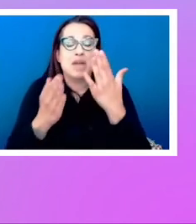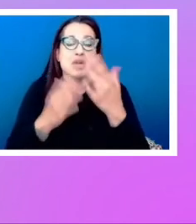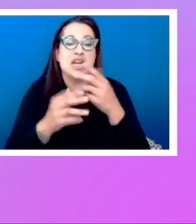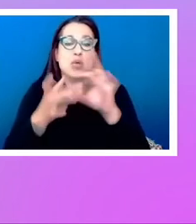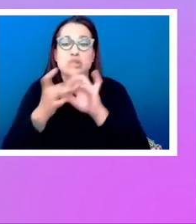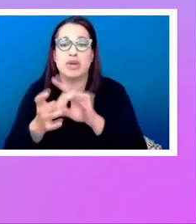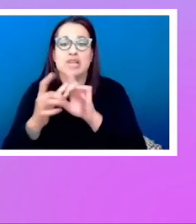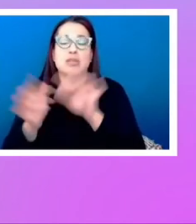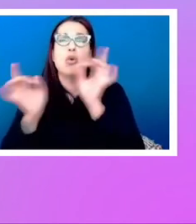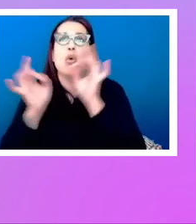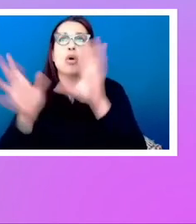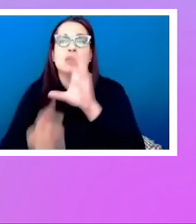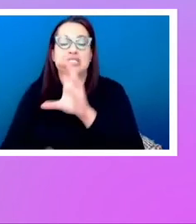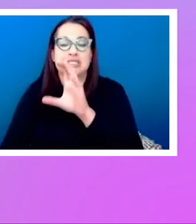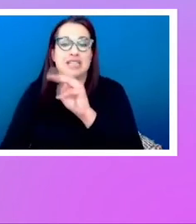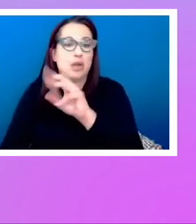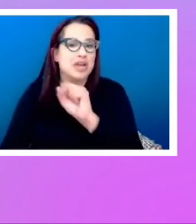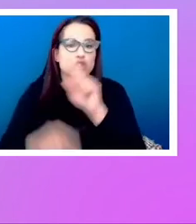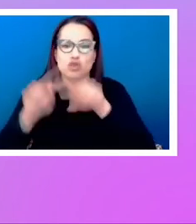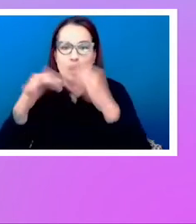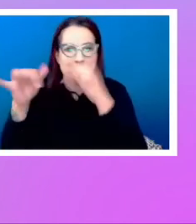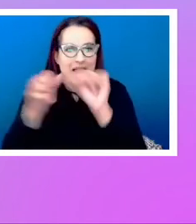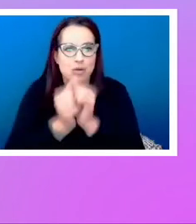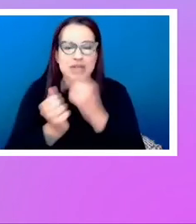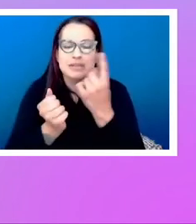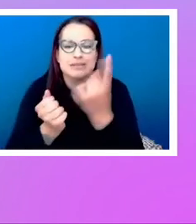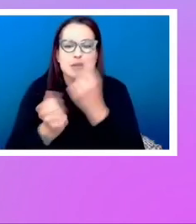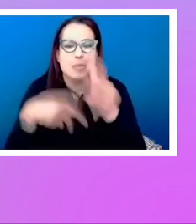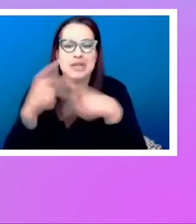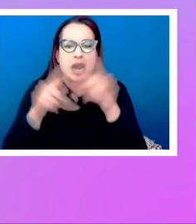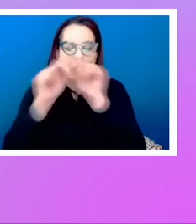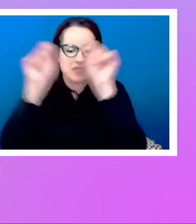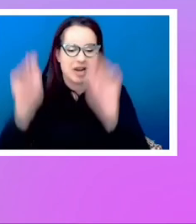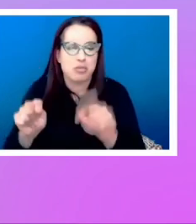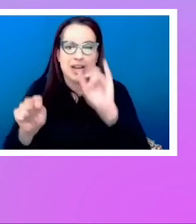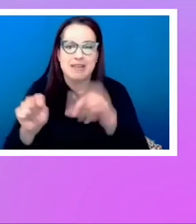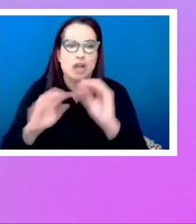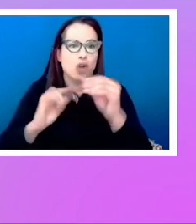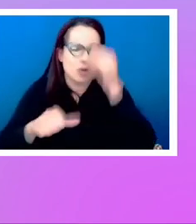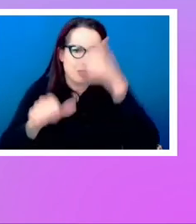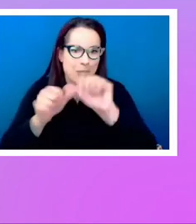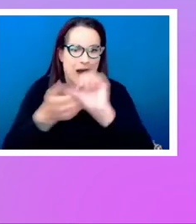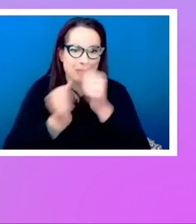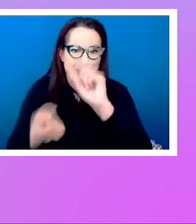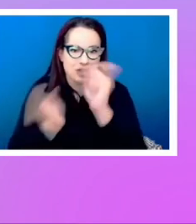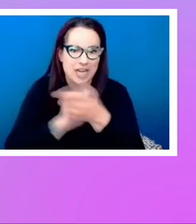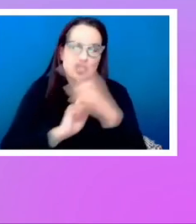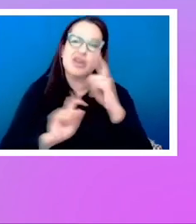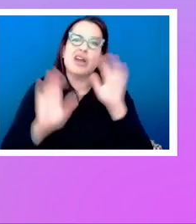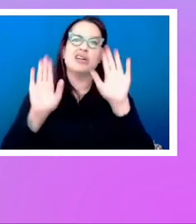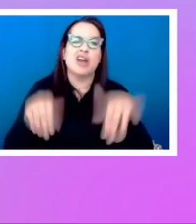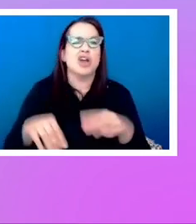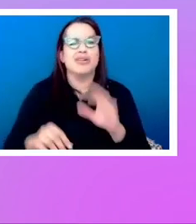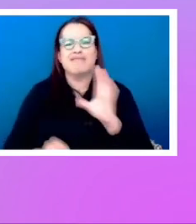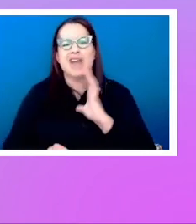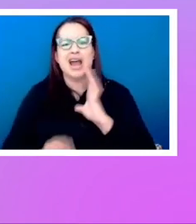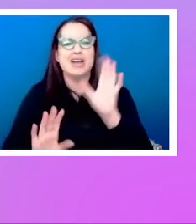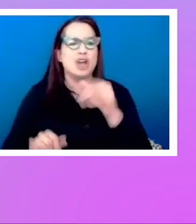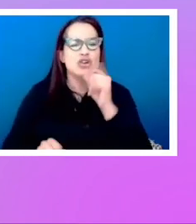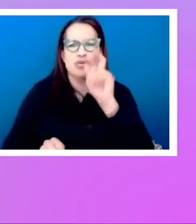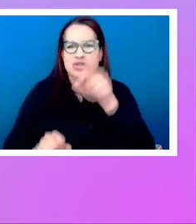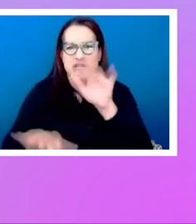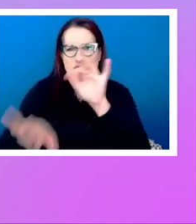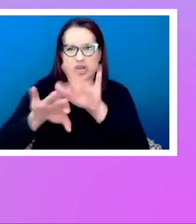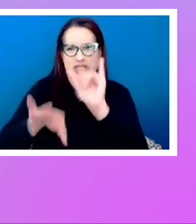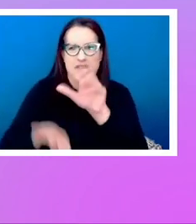couldn't play with. You know, it's in some templating system that no one can remember how to change. And so you think, no, this is fine. We don't need to touch the